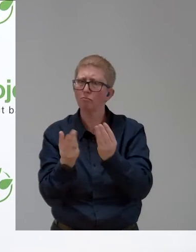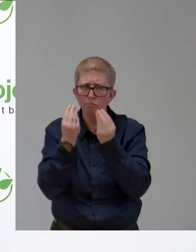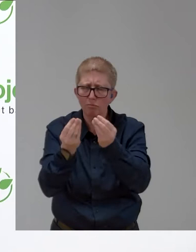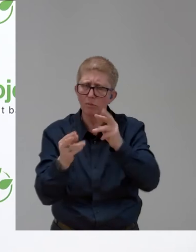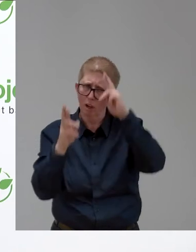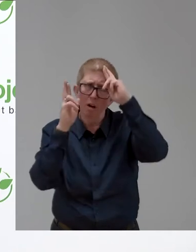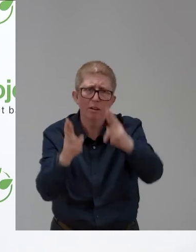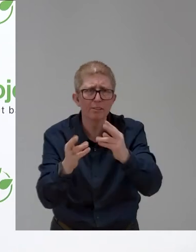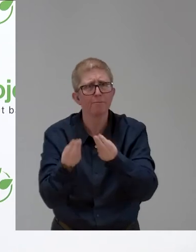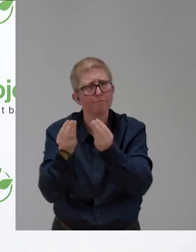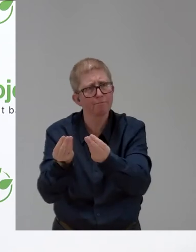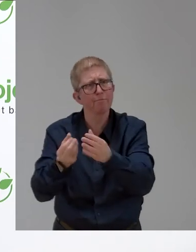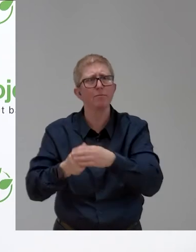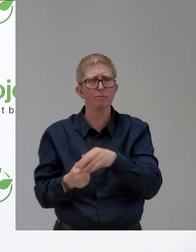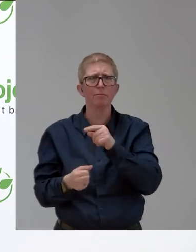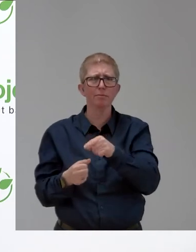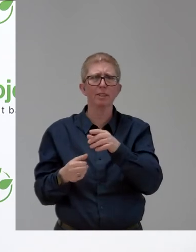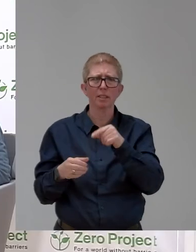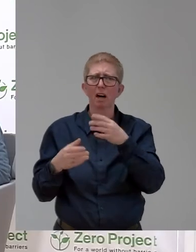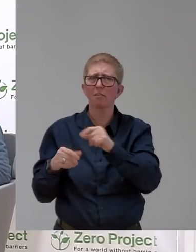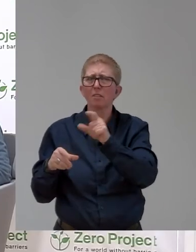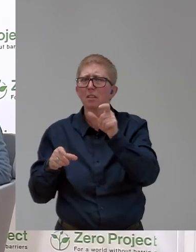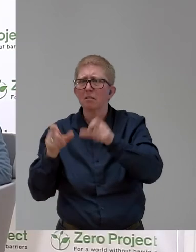What is a common denominator for success?